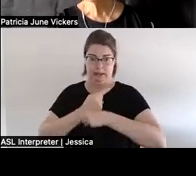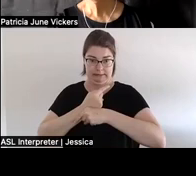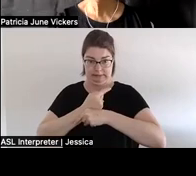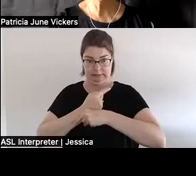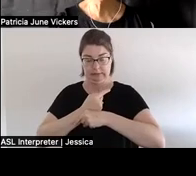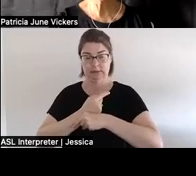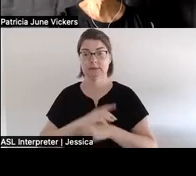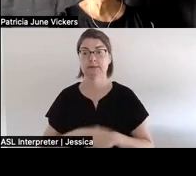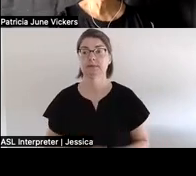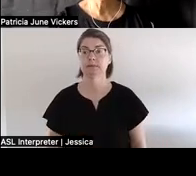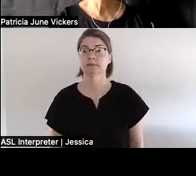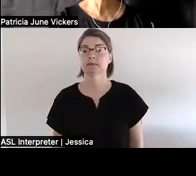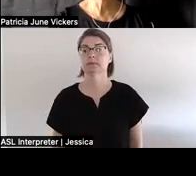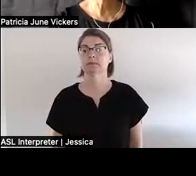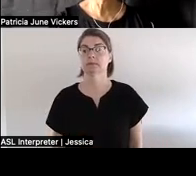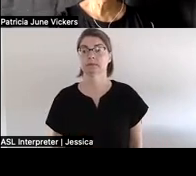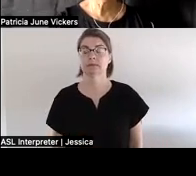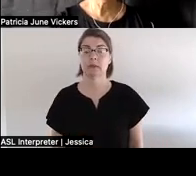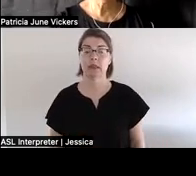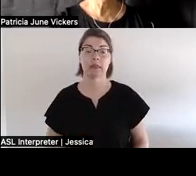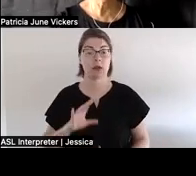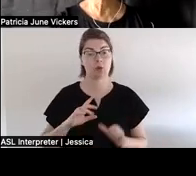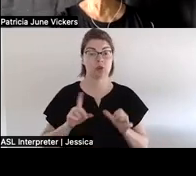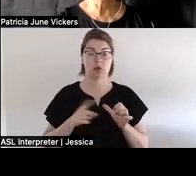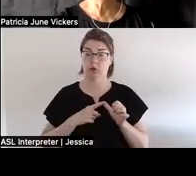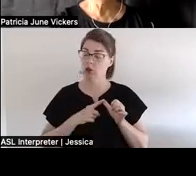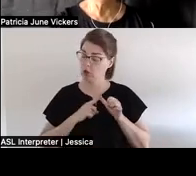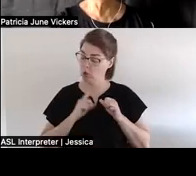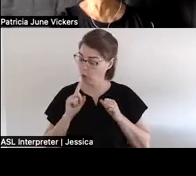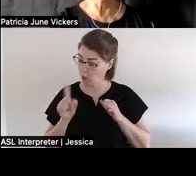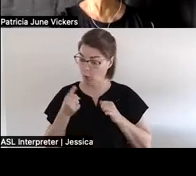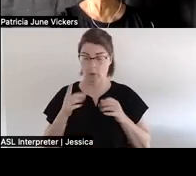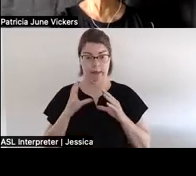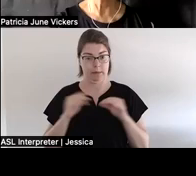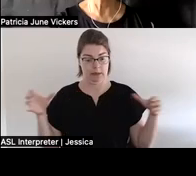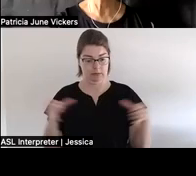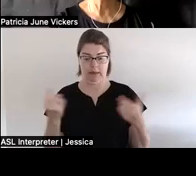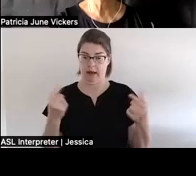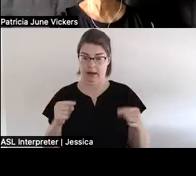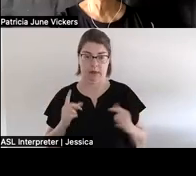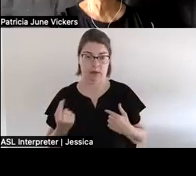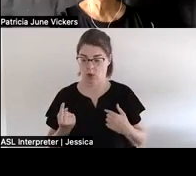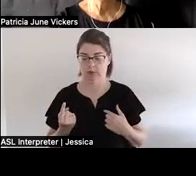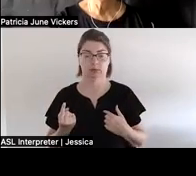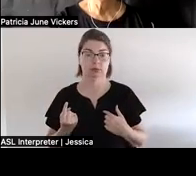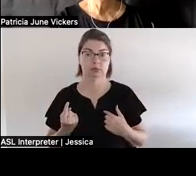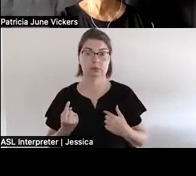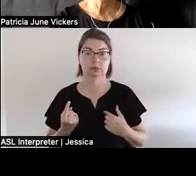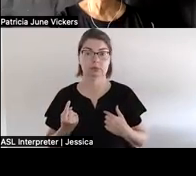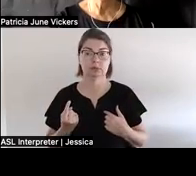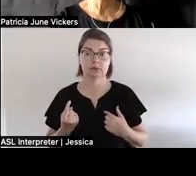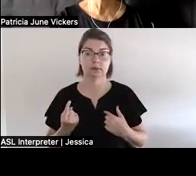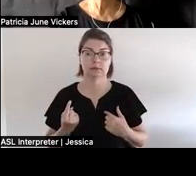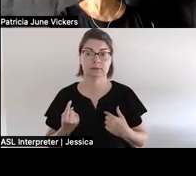this was the initial and the only meeting that happened uh